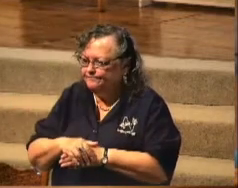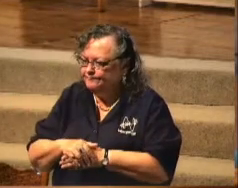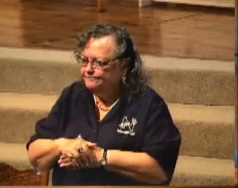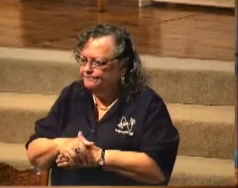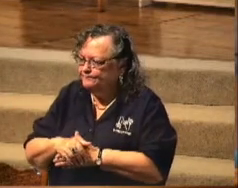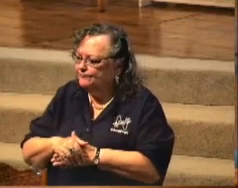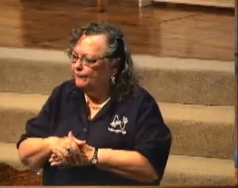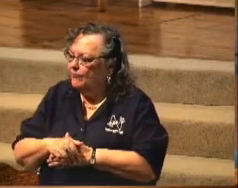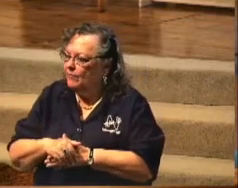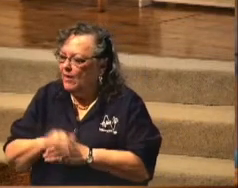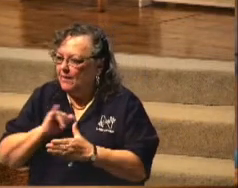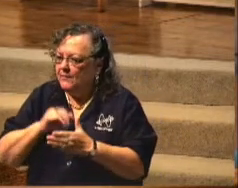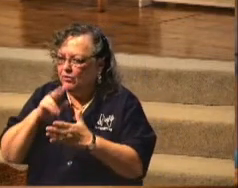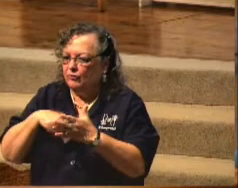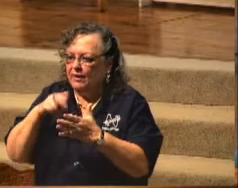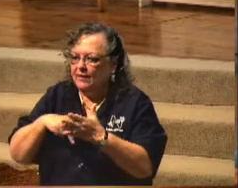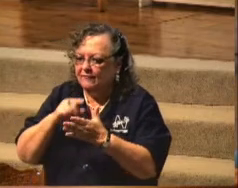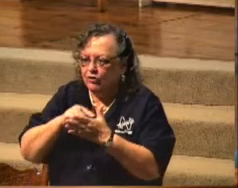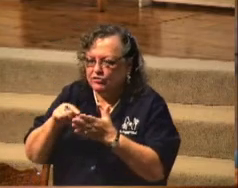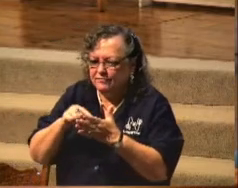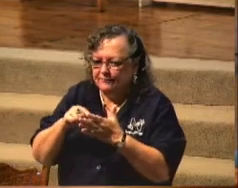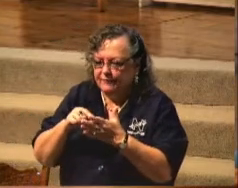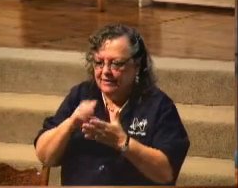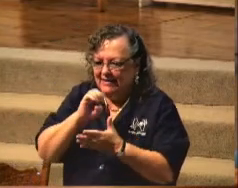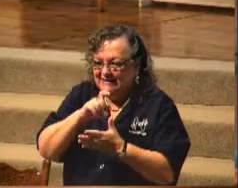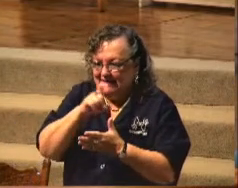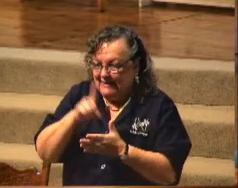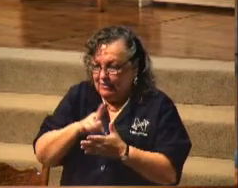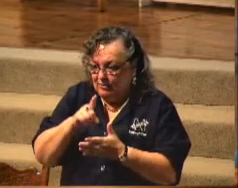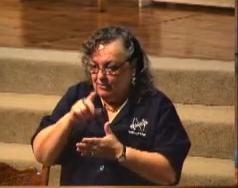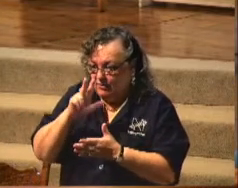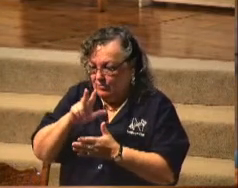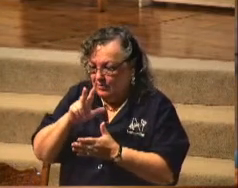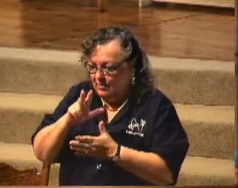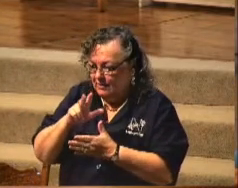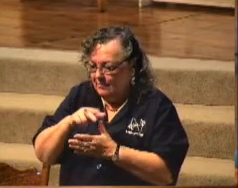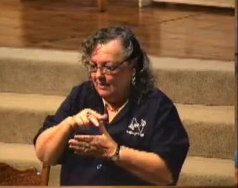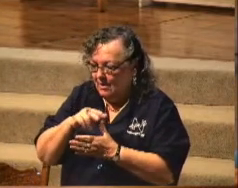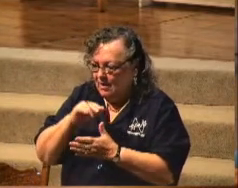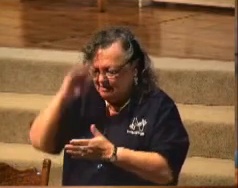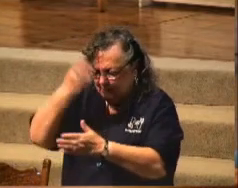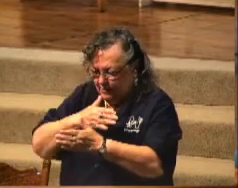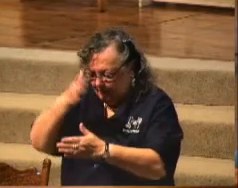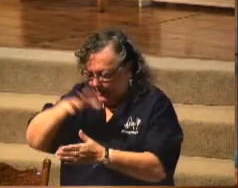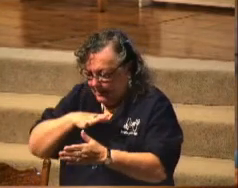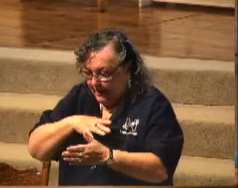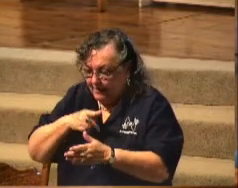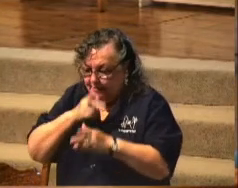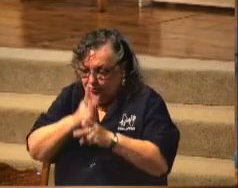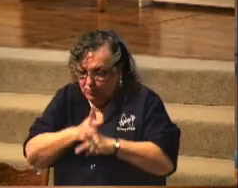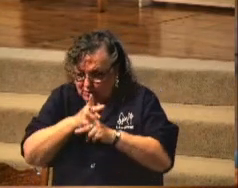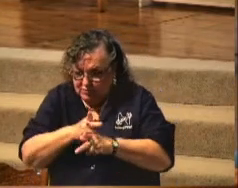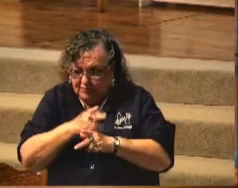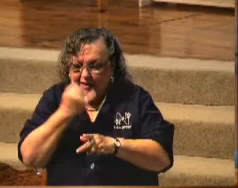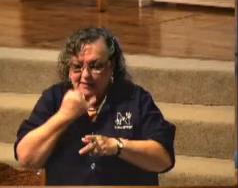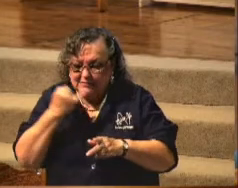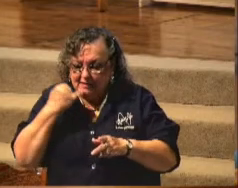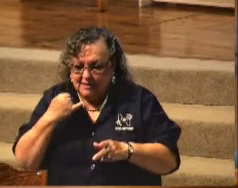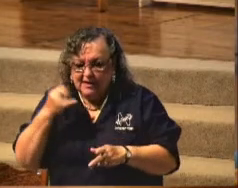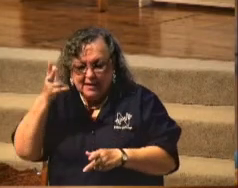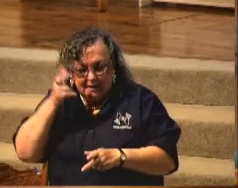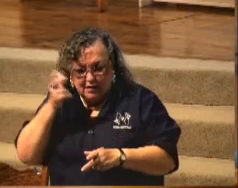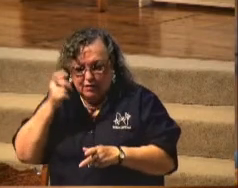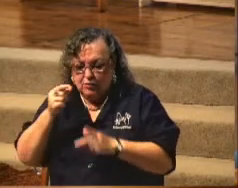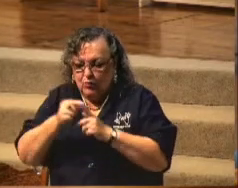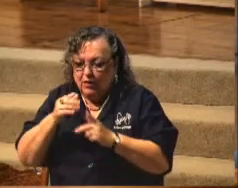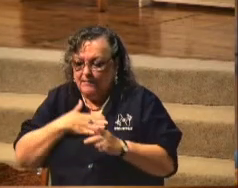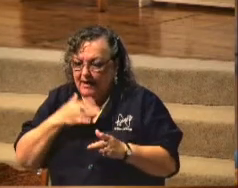I'll read a verse from Ezekiel chapter 3. Son of man, I have made thee a watchman unto the house of Israel. Therefore, hear the word at